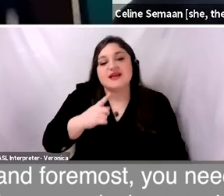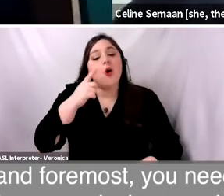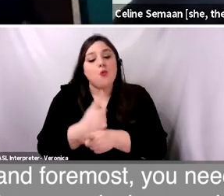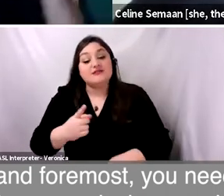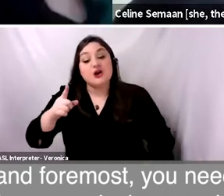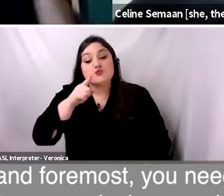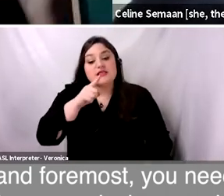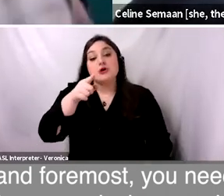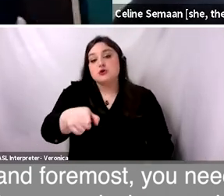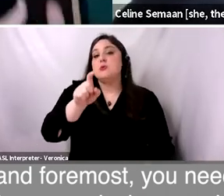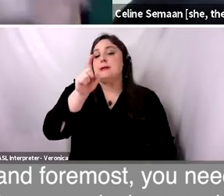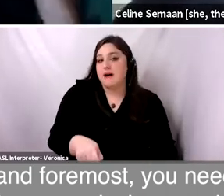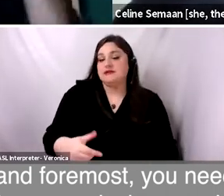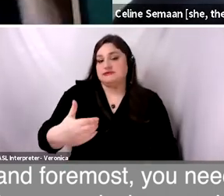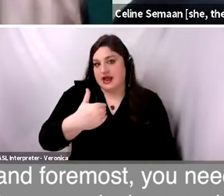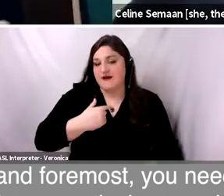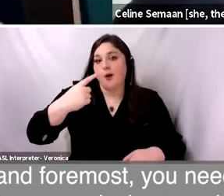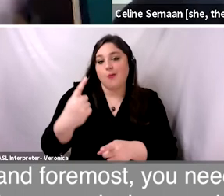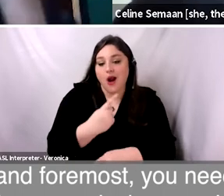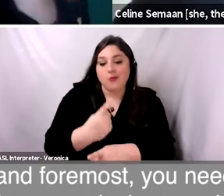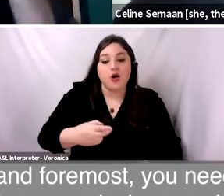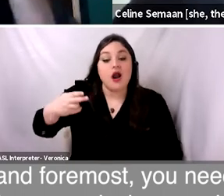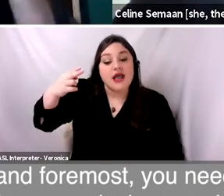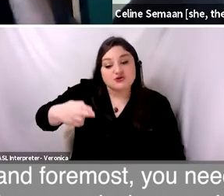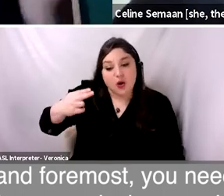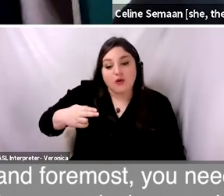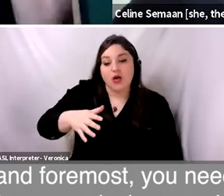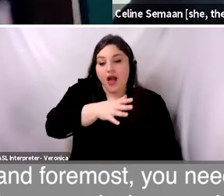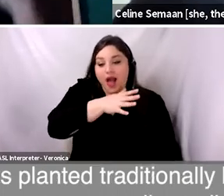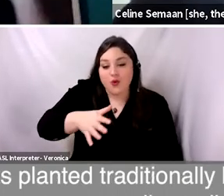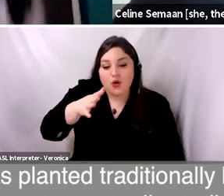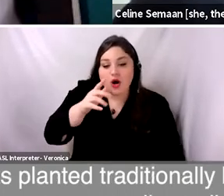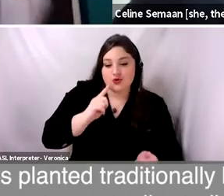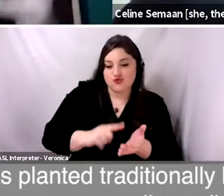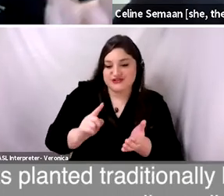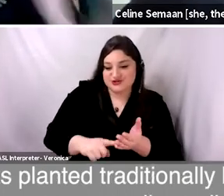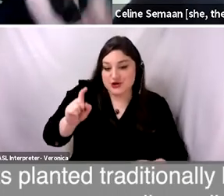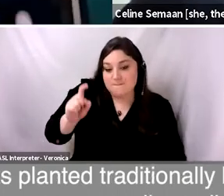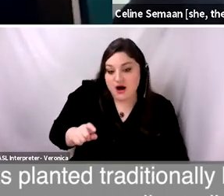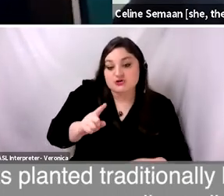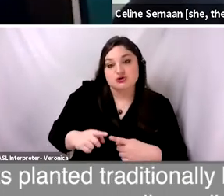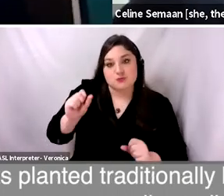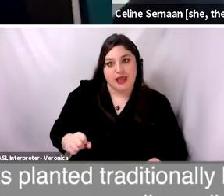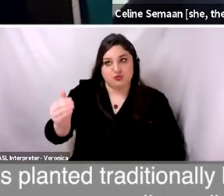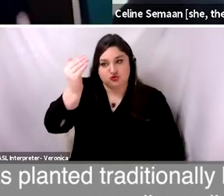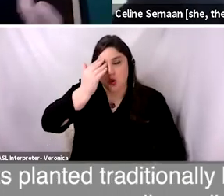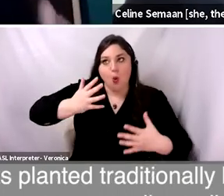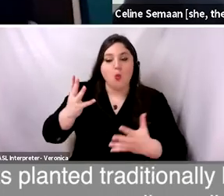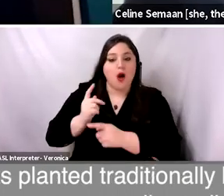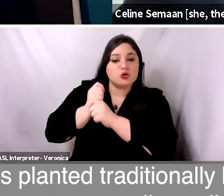proper historical agronomical research to know what was planted traditionally.